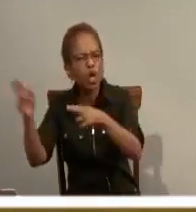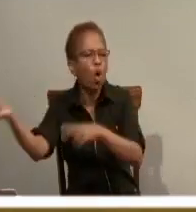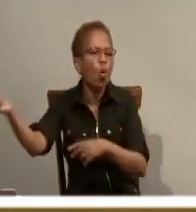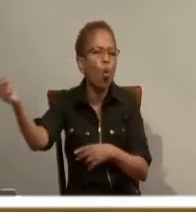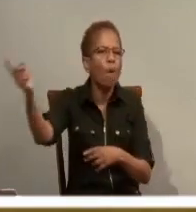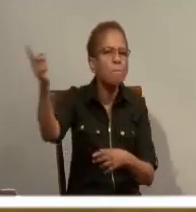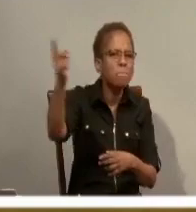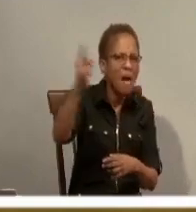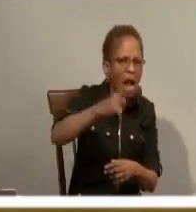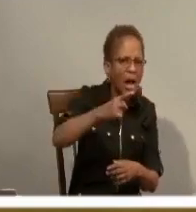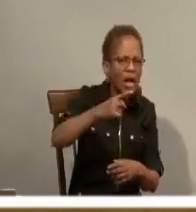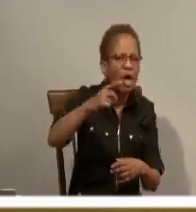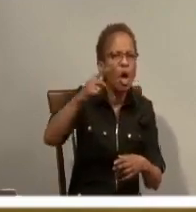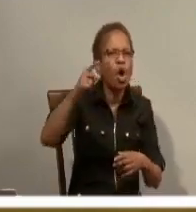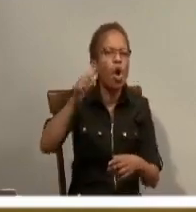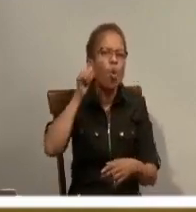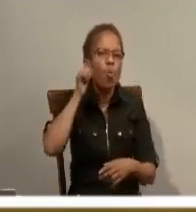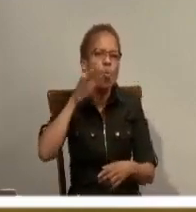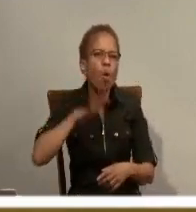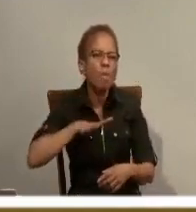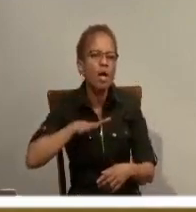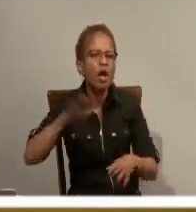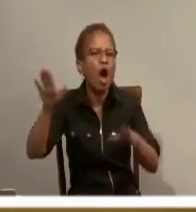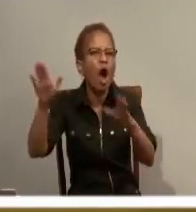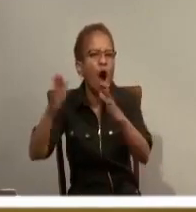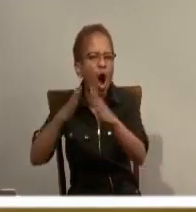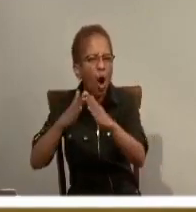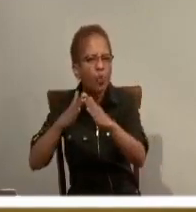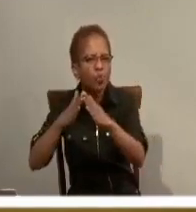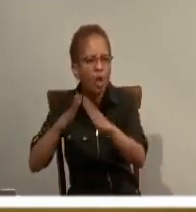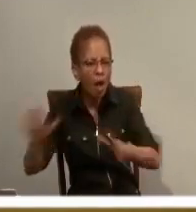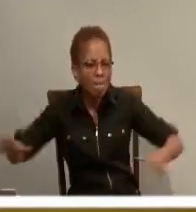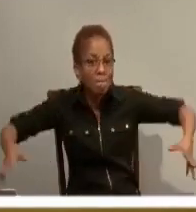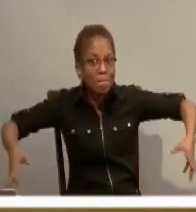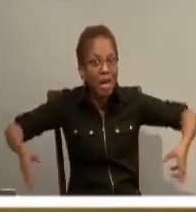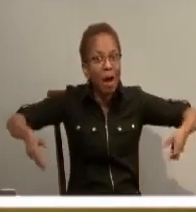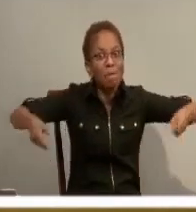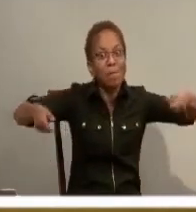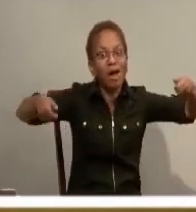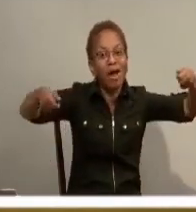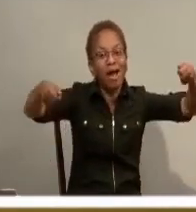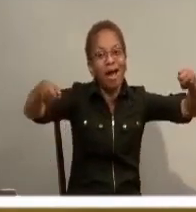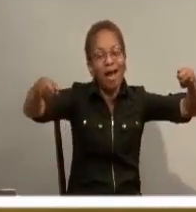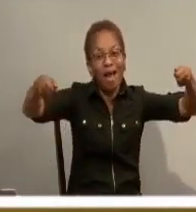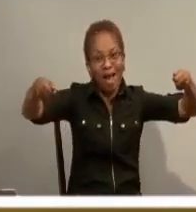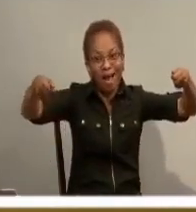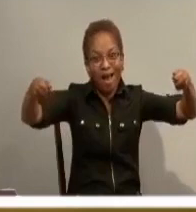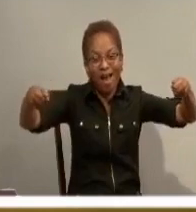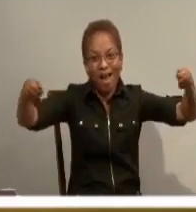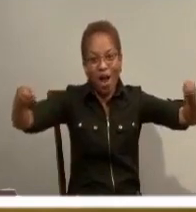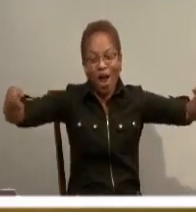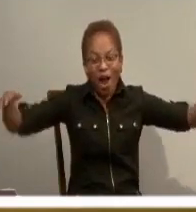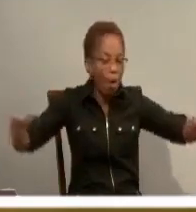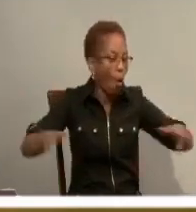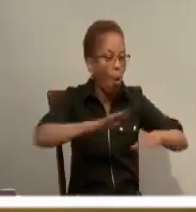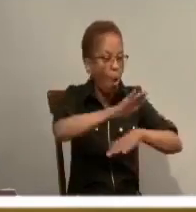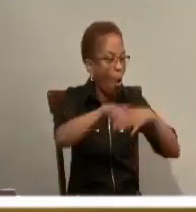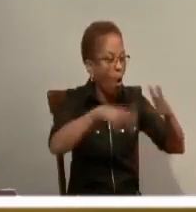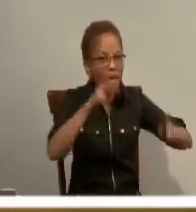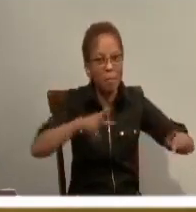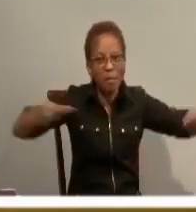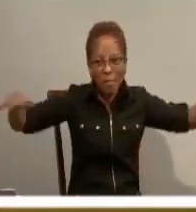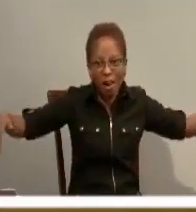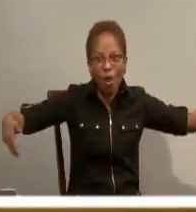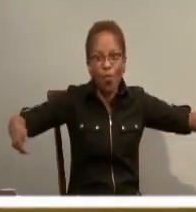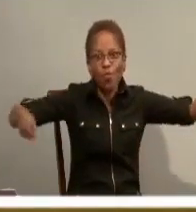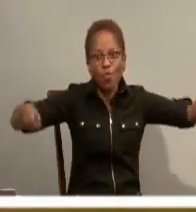to the bride's house, picks up the bride with a whole entourage of his. So he'll have all of the groomsmen there and it'll